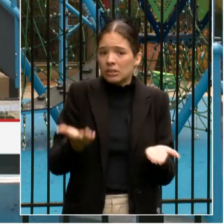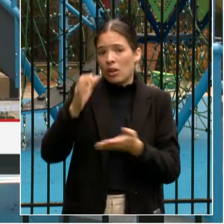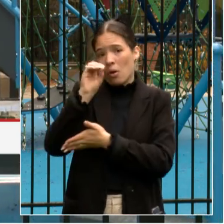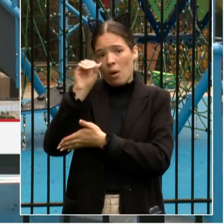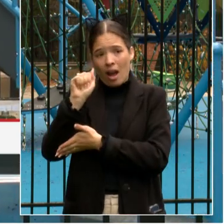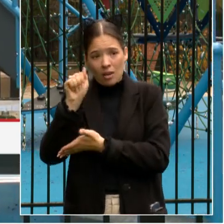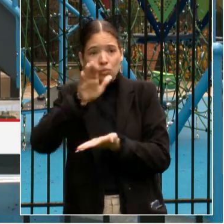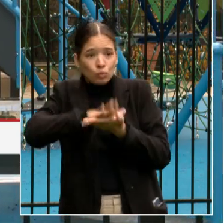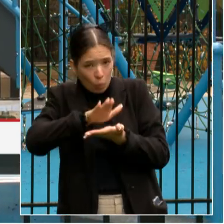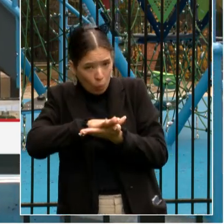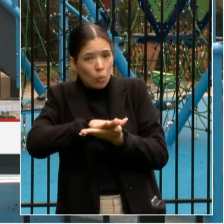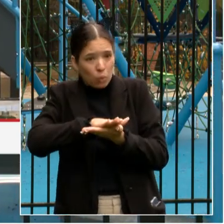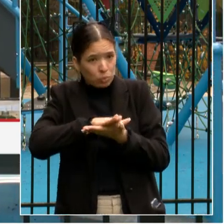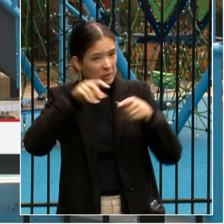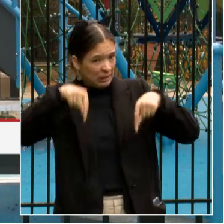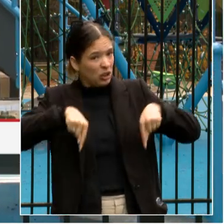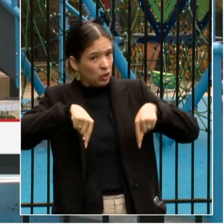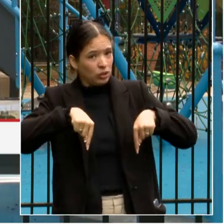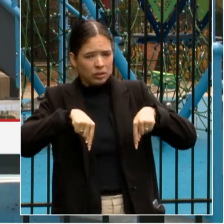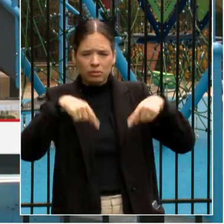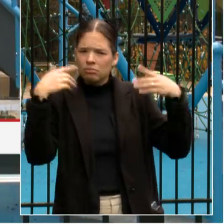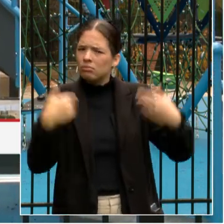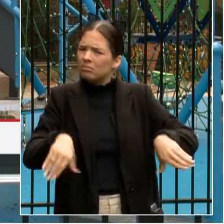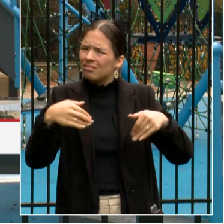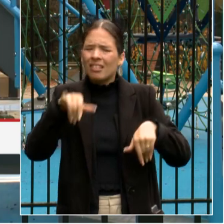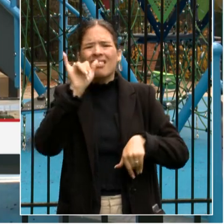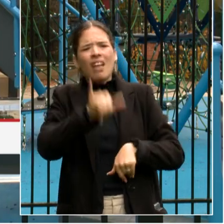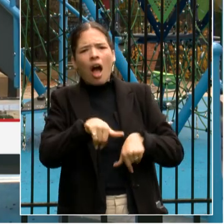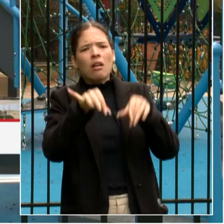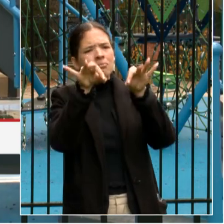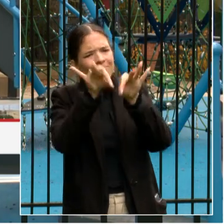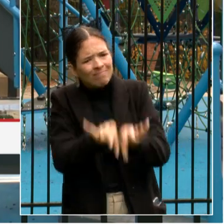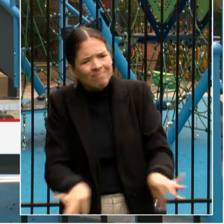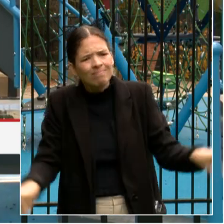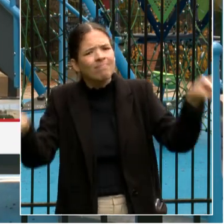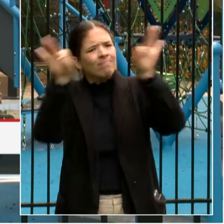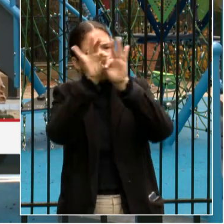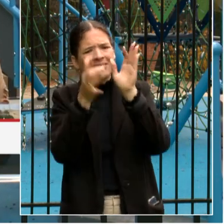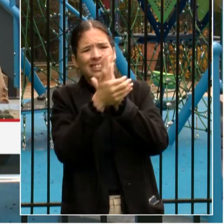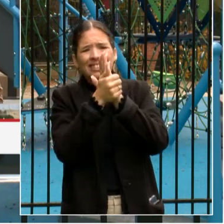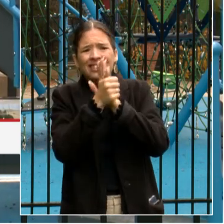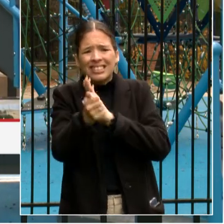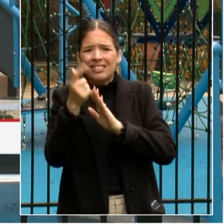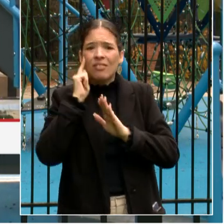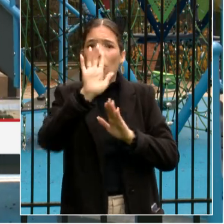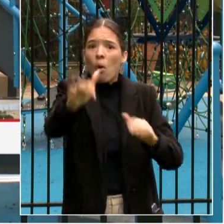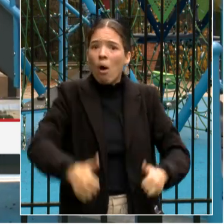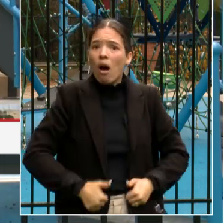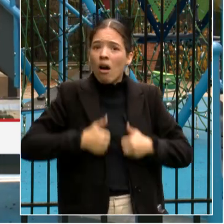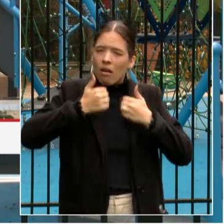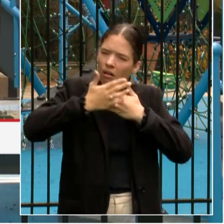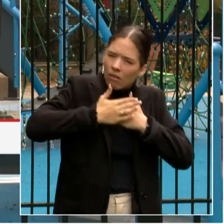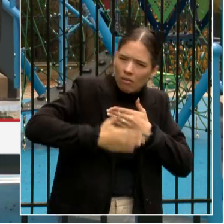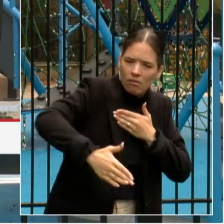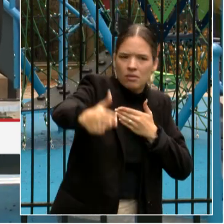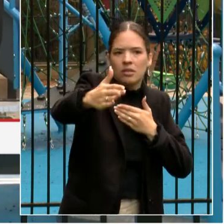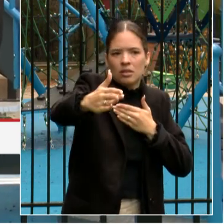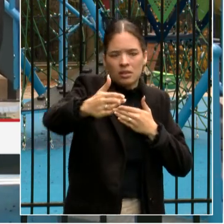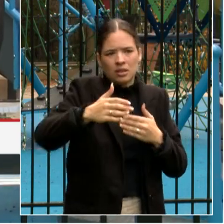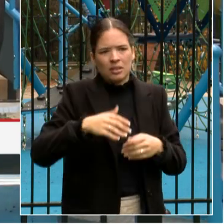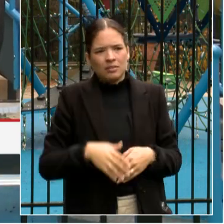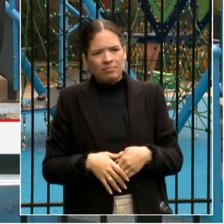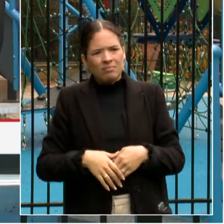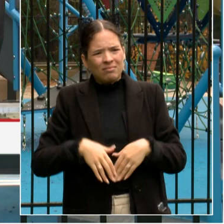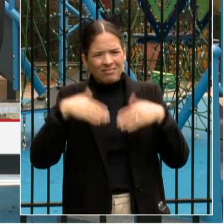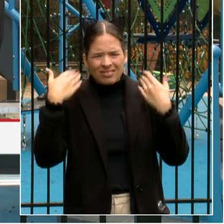a very, very important skill for the rest of your lives. And so I couldn't be more